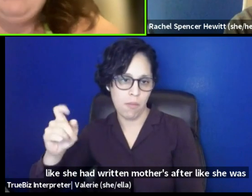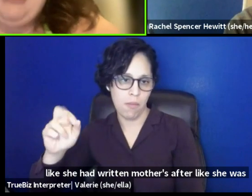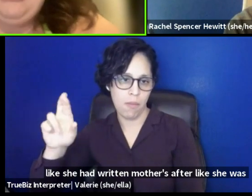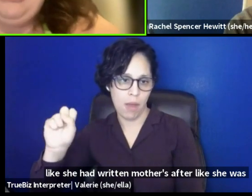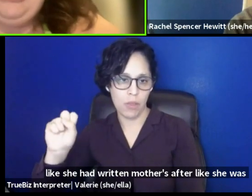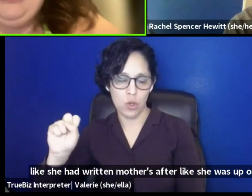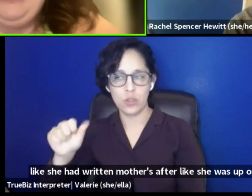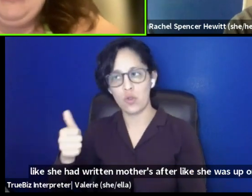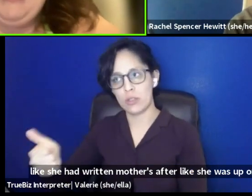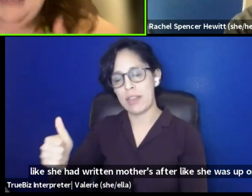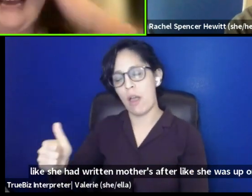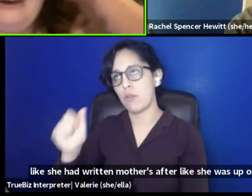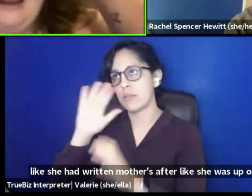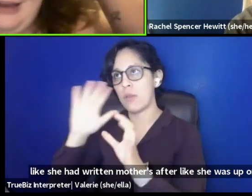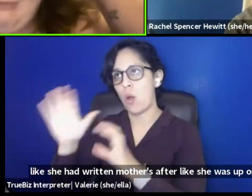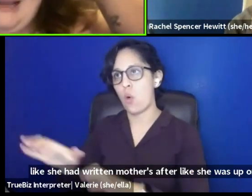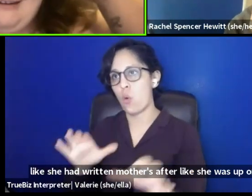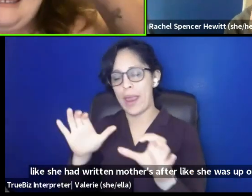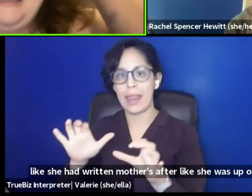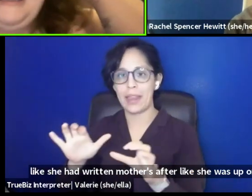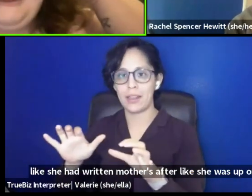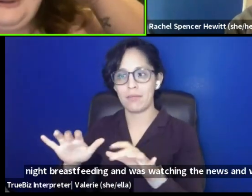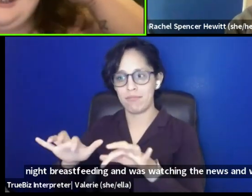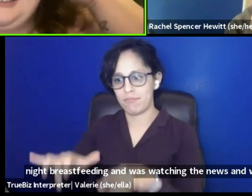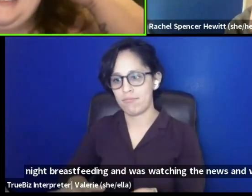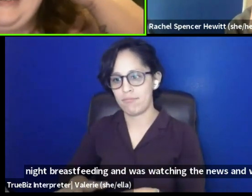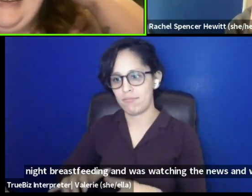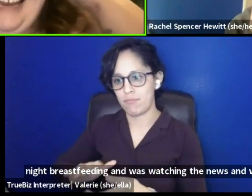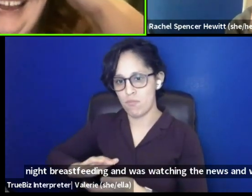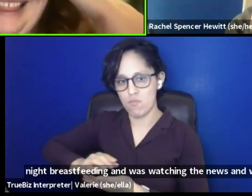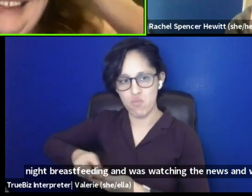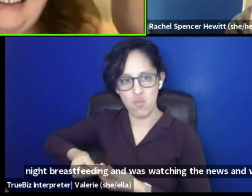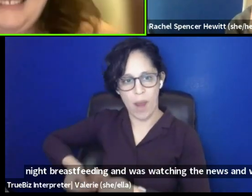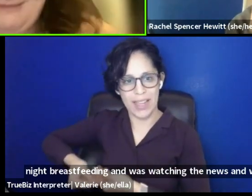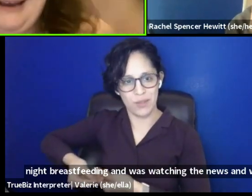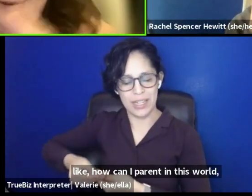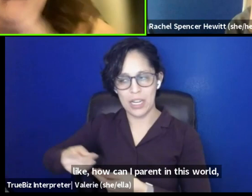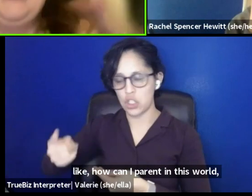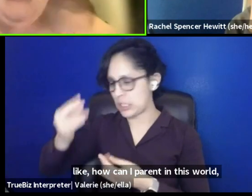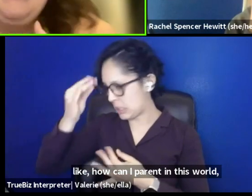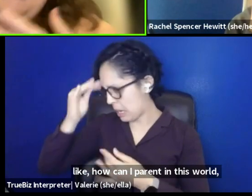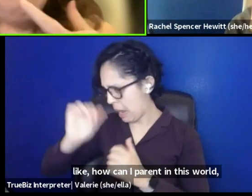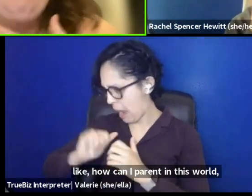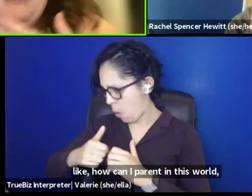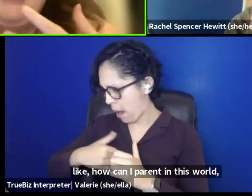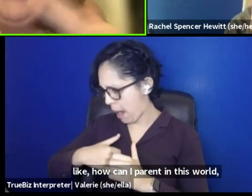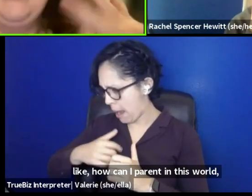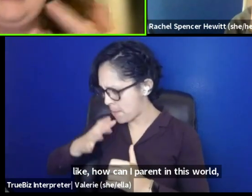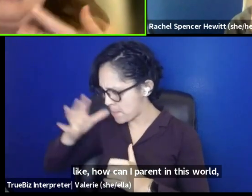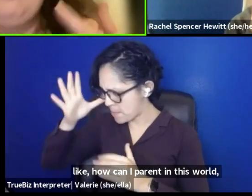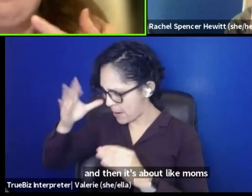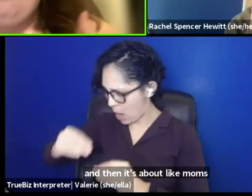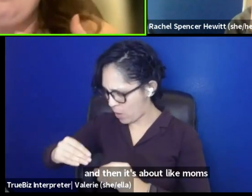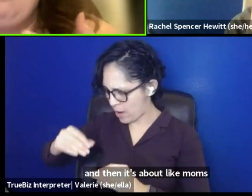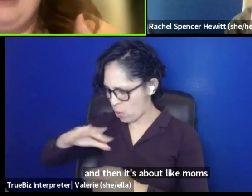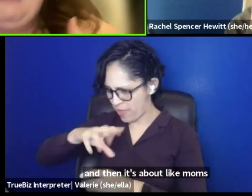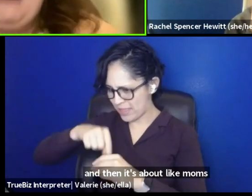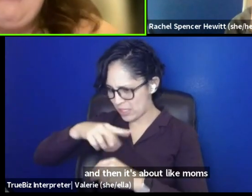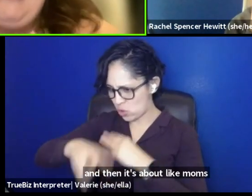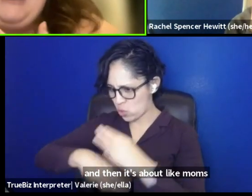and was watching the news and was like, how can I parent in this world? And then it's about like moms at a